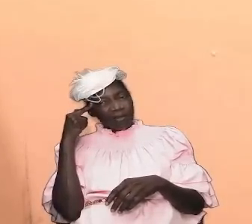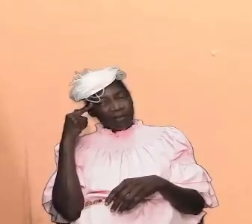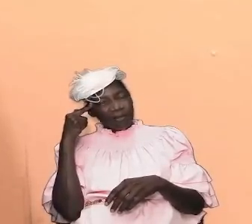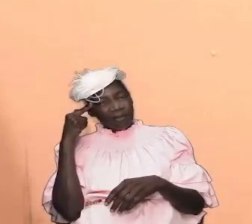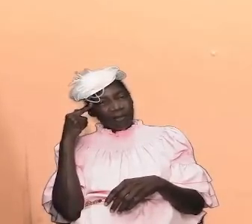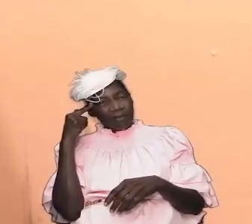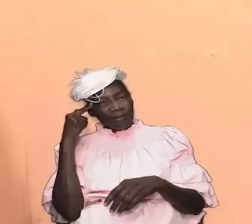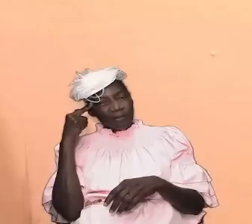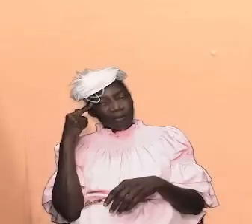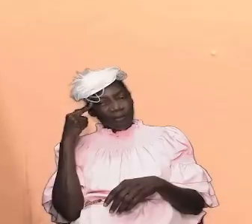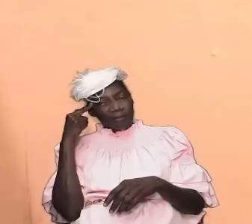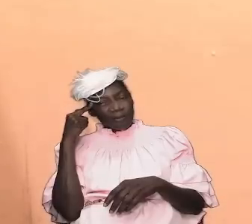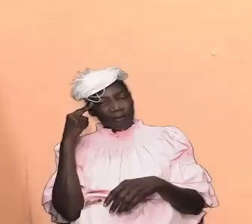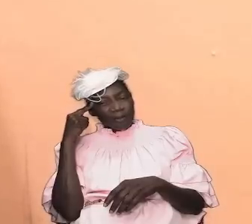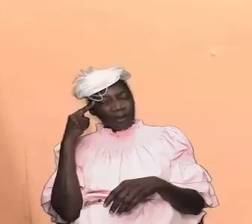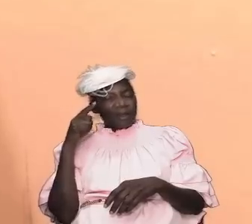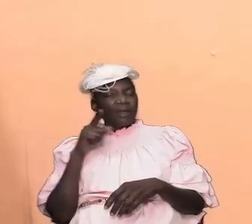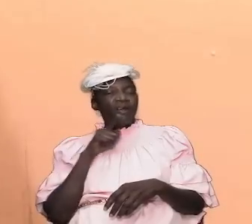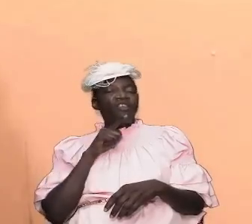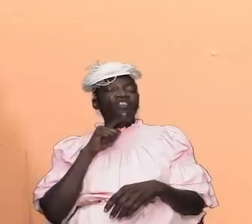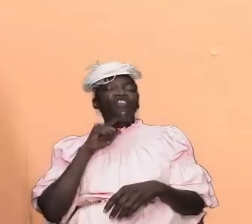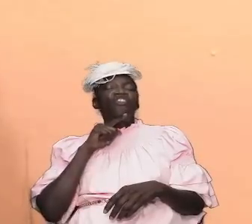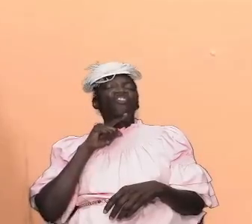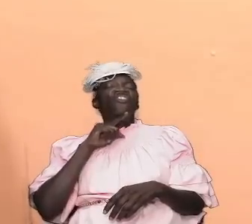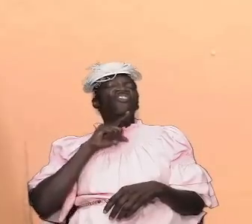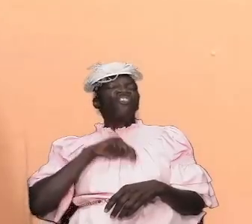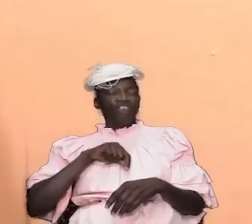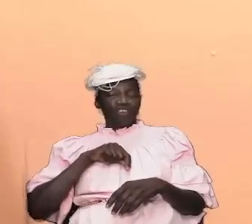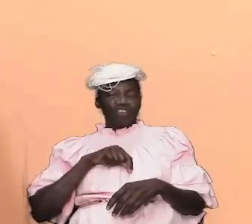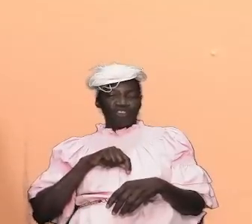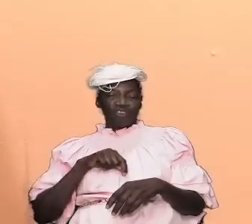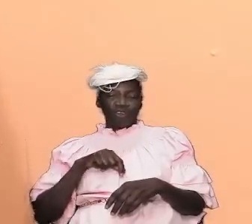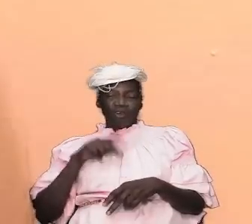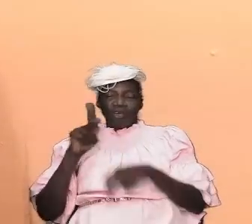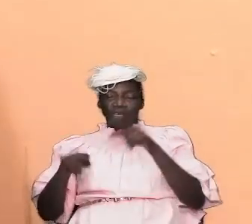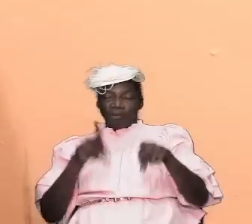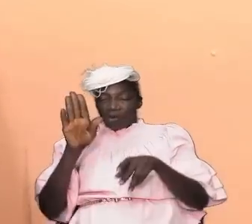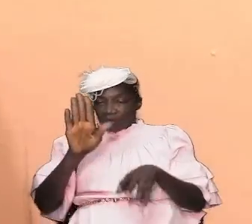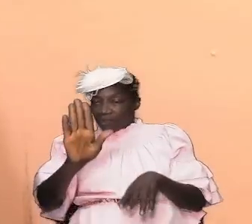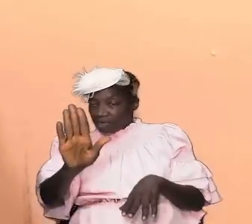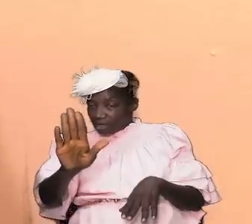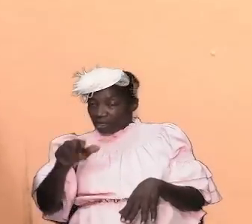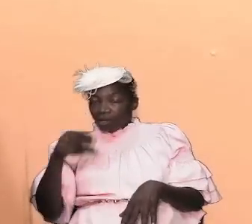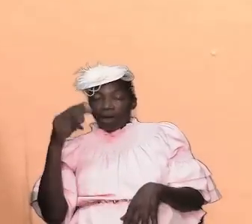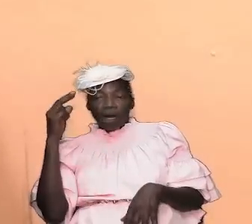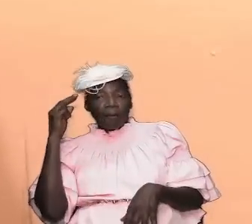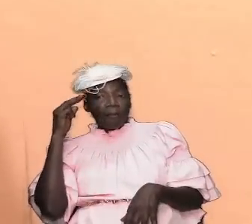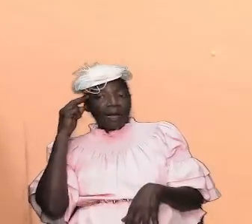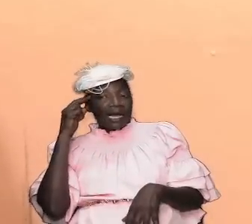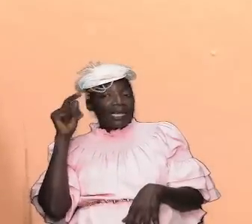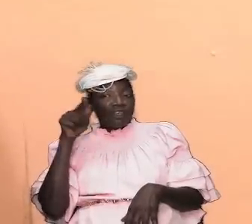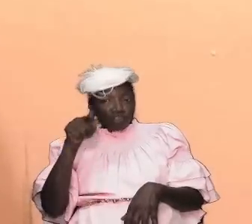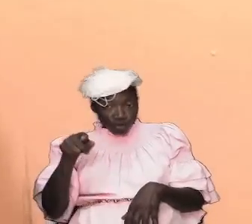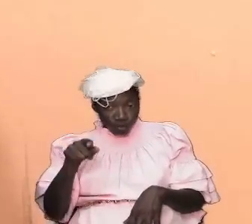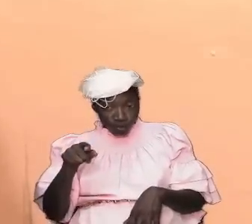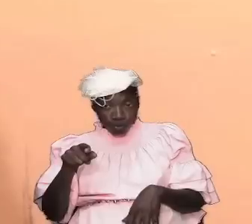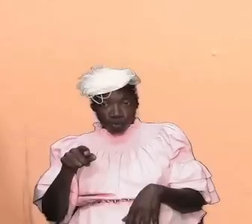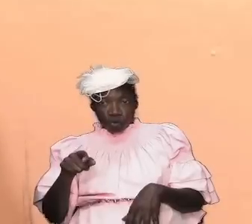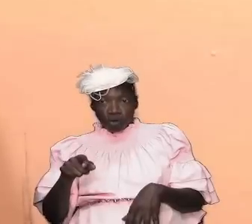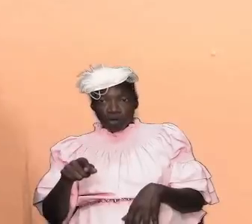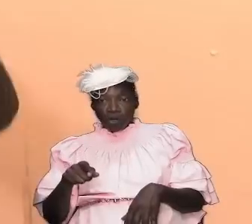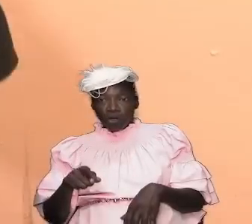and lust with the person in your mind you have already committed adultery